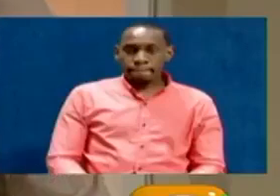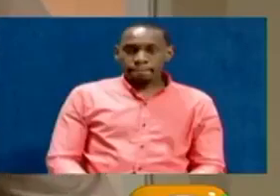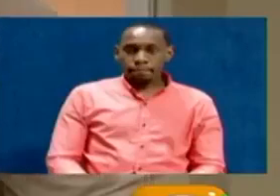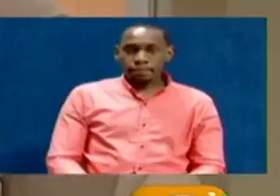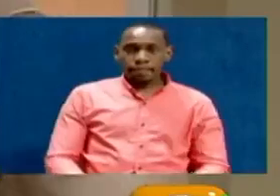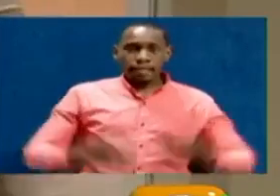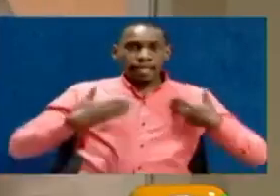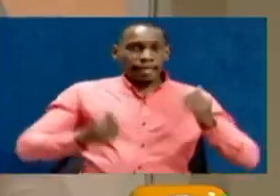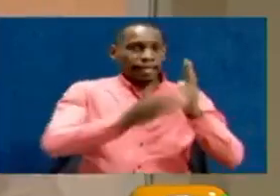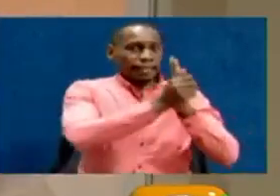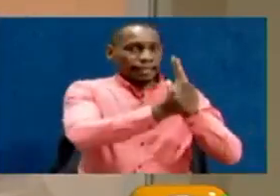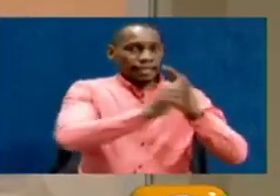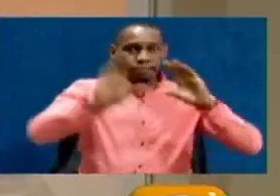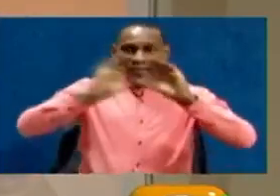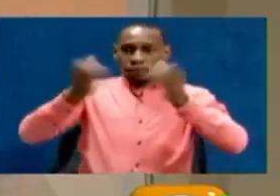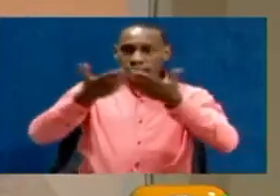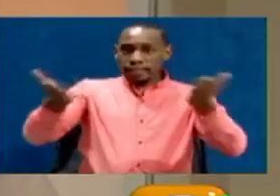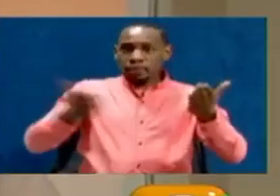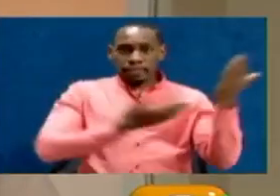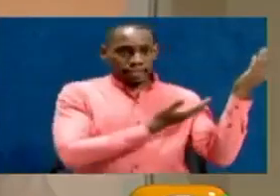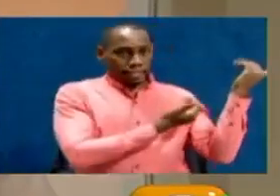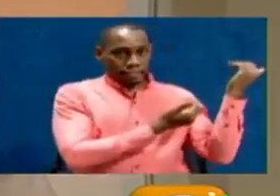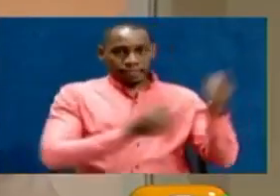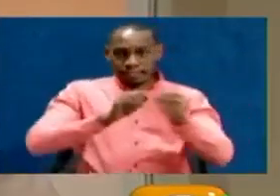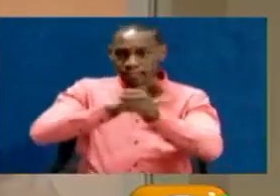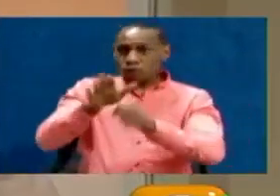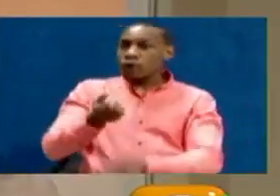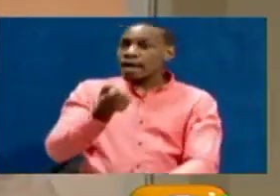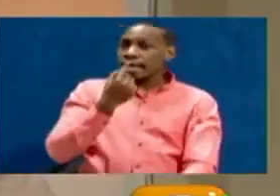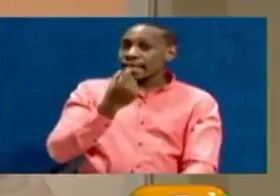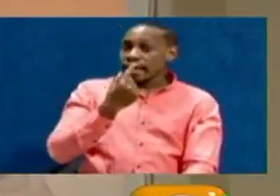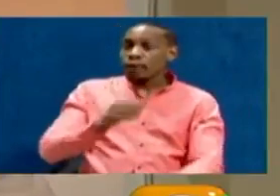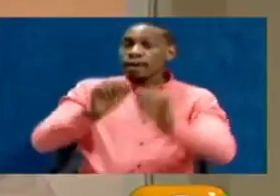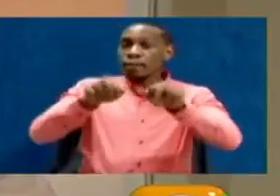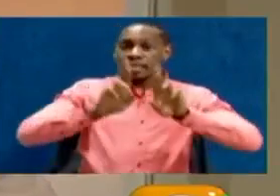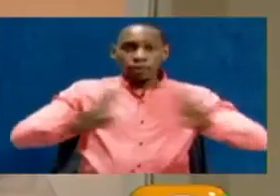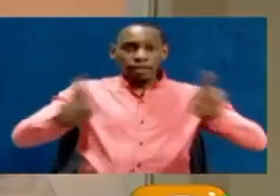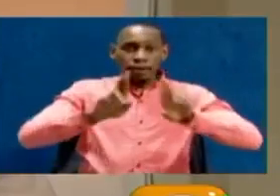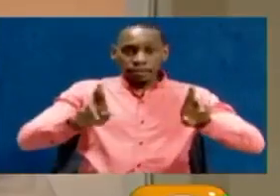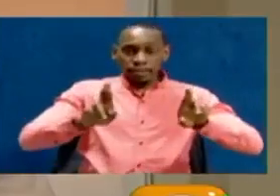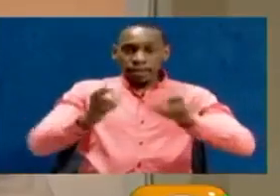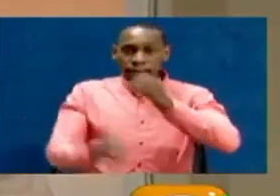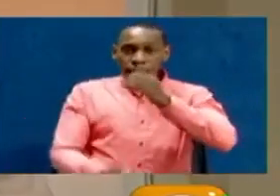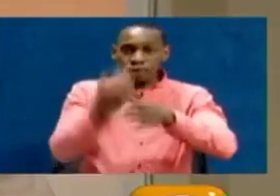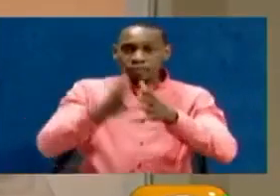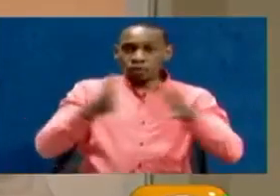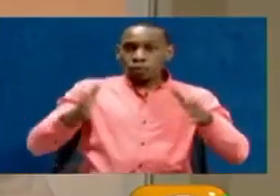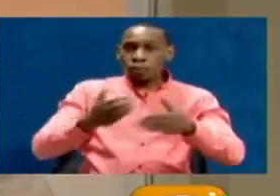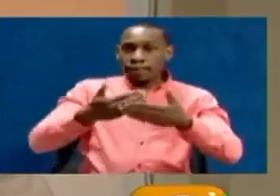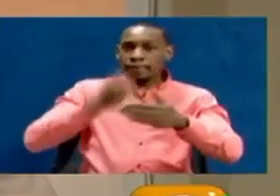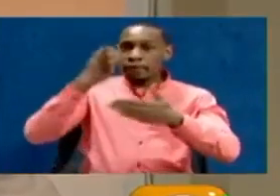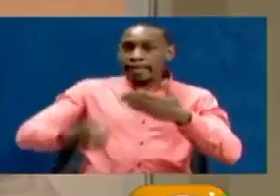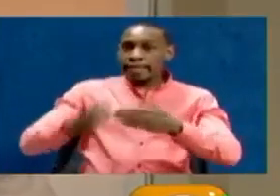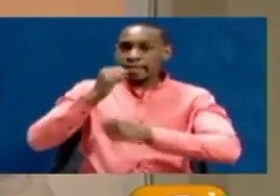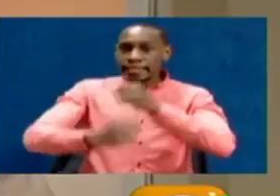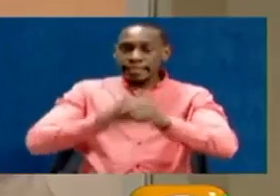Health experts around the world are now predicting that a COVID-19 vaccine could be ready for mass production by the end of